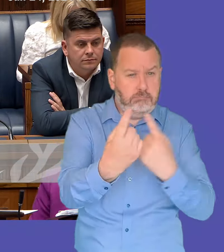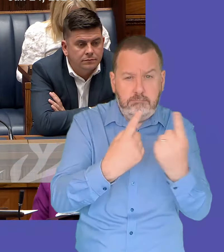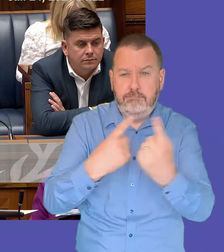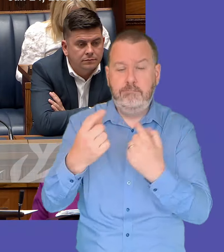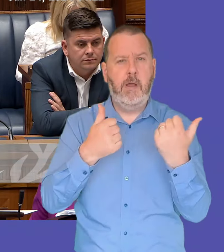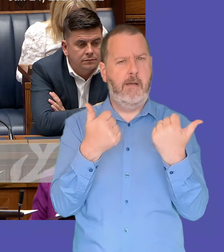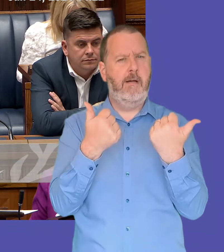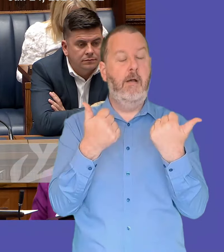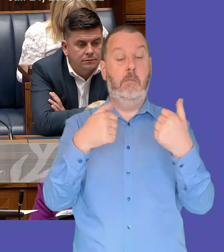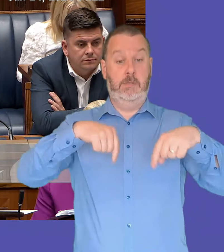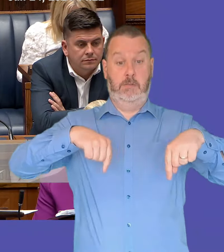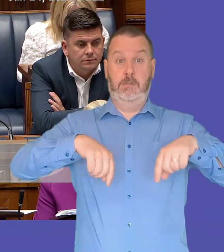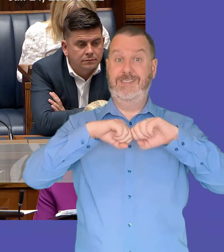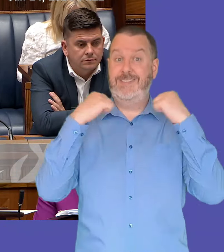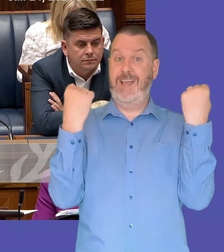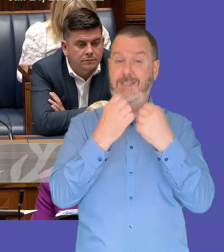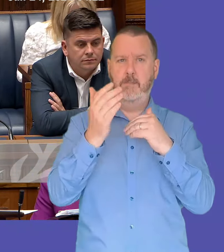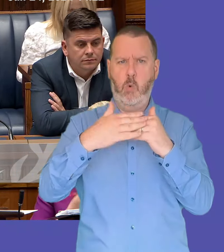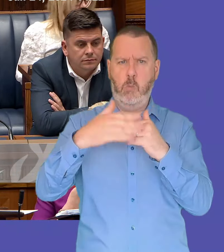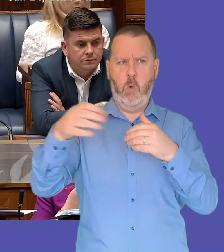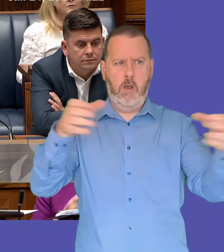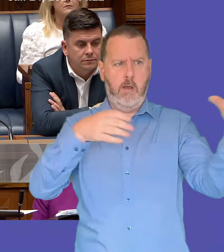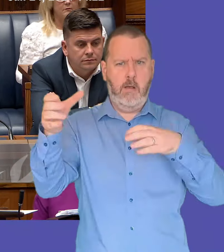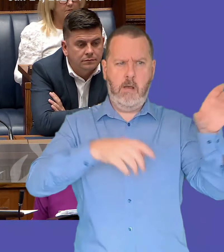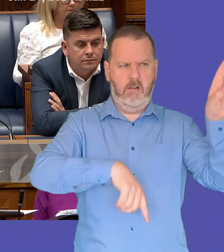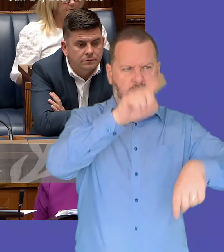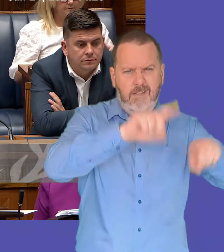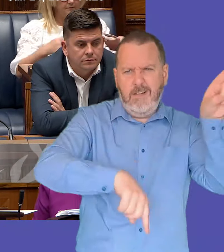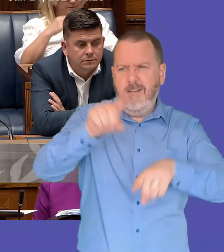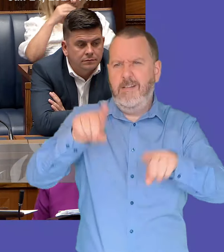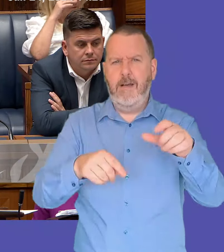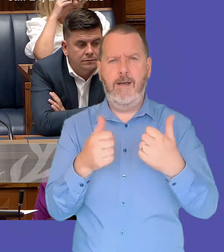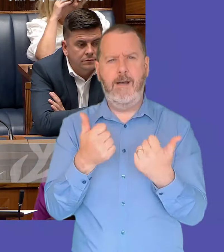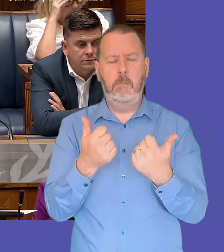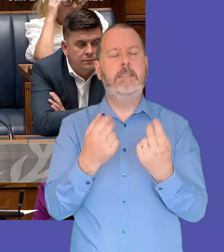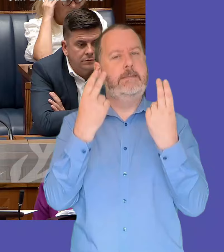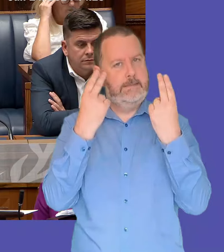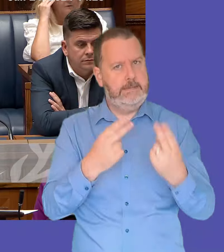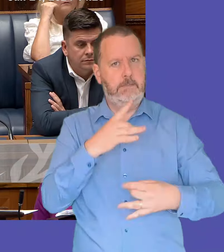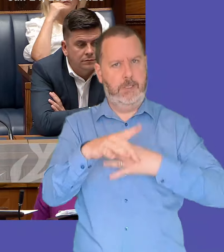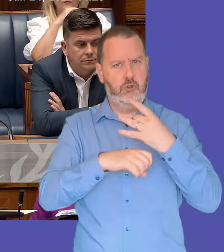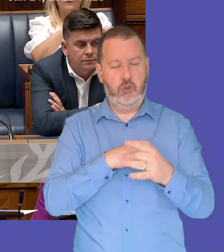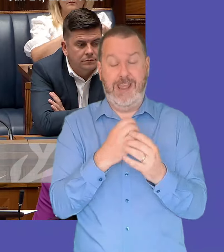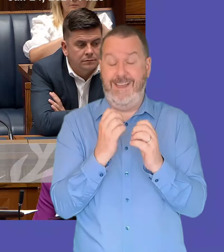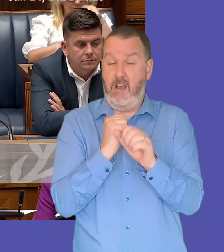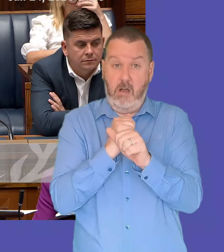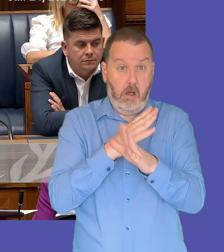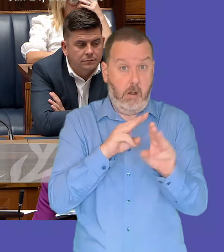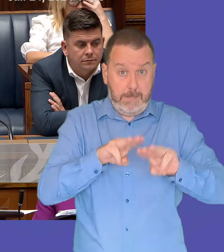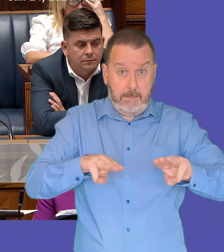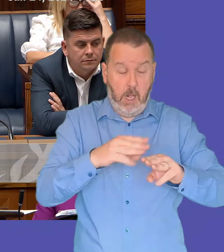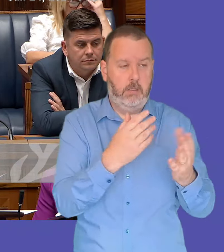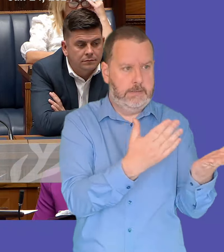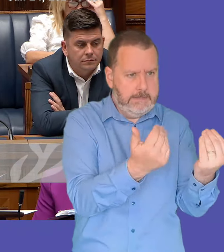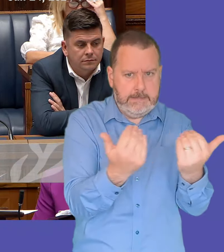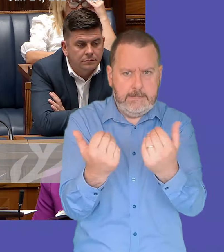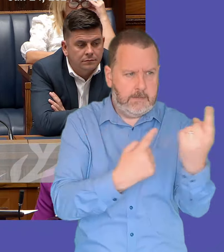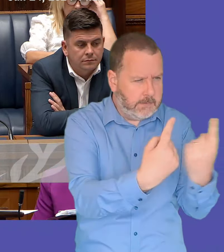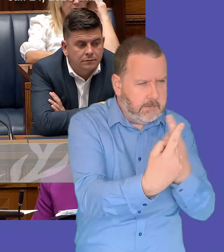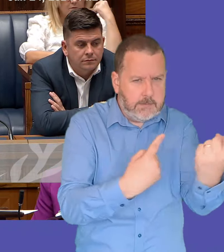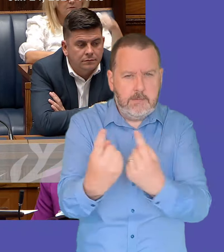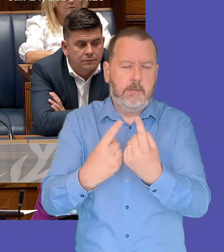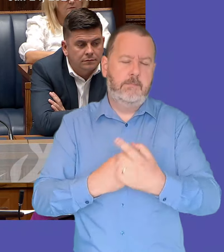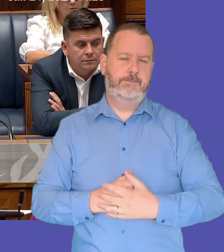diverse and we need to make sure that our good relations approach continues to effectively engage with all of those who live here officials are